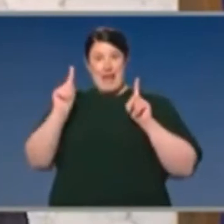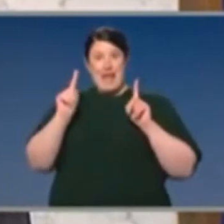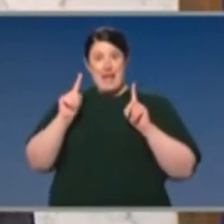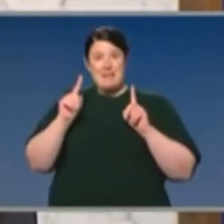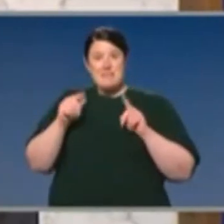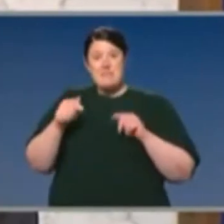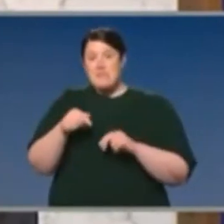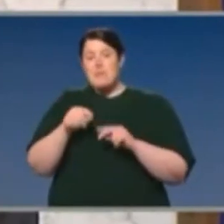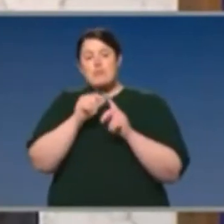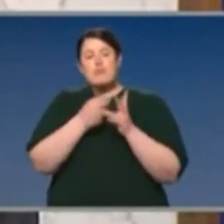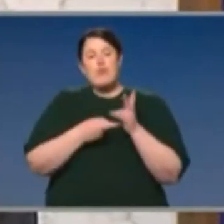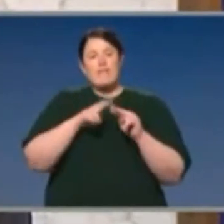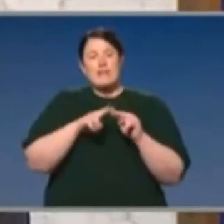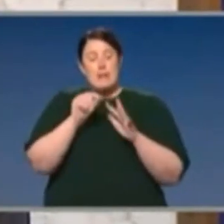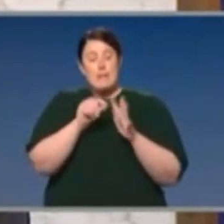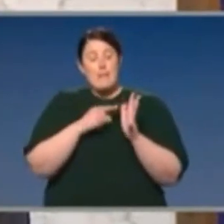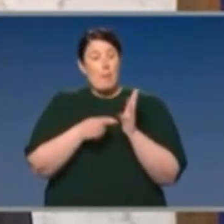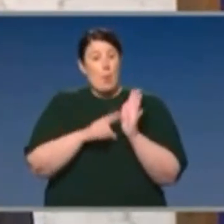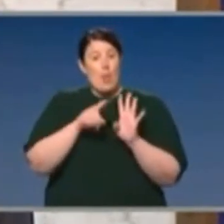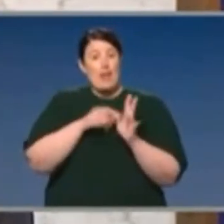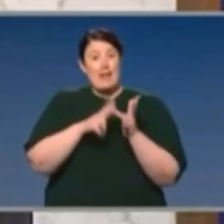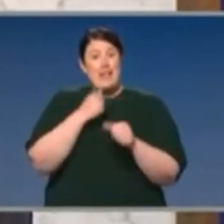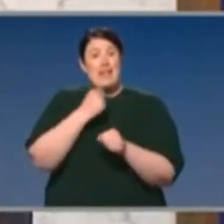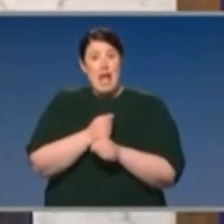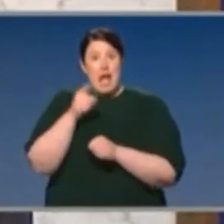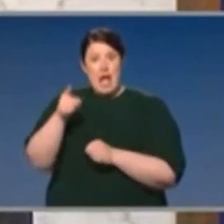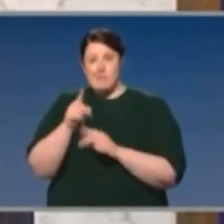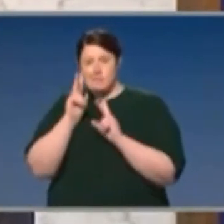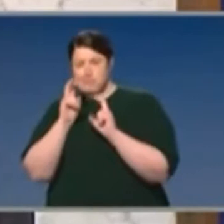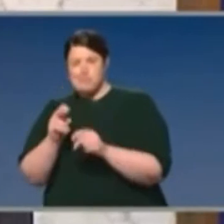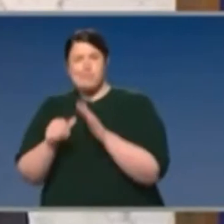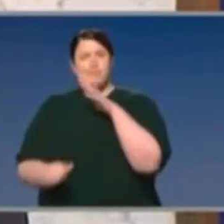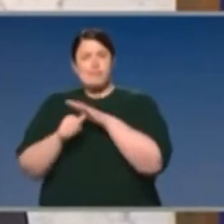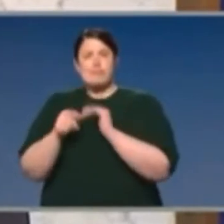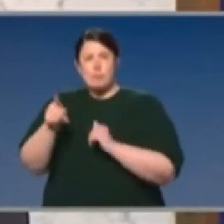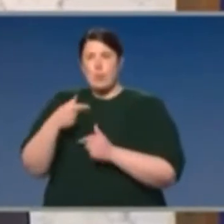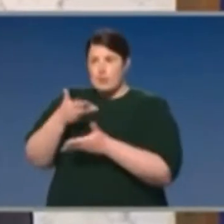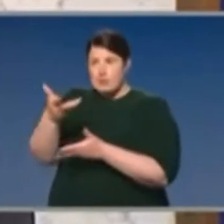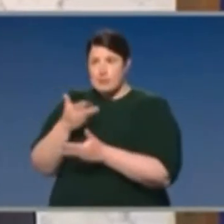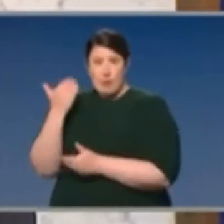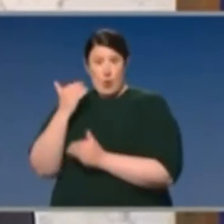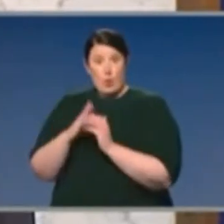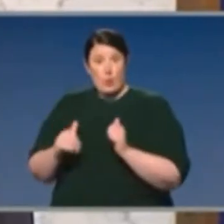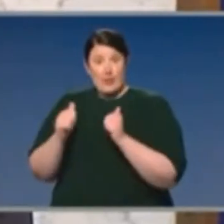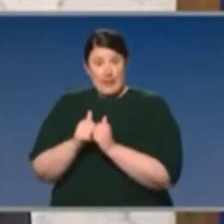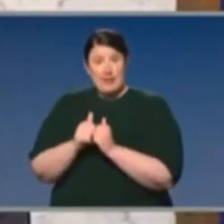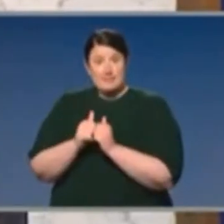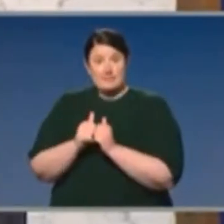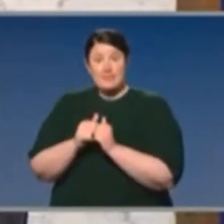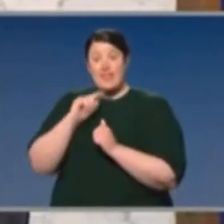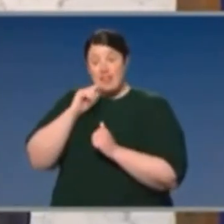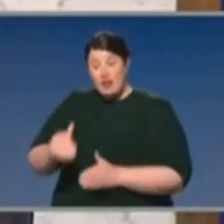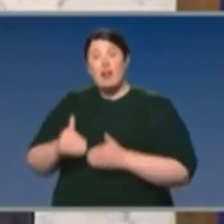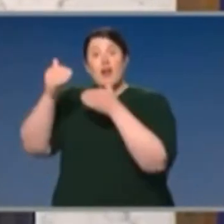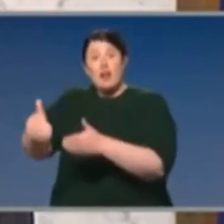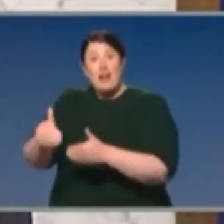advice of Professor Paul Young, who's heading this program and again spoke with him over the weekend. The phase three trial is expected with 40